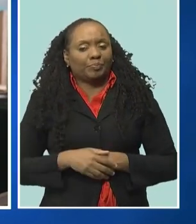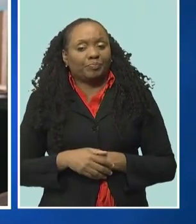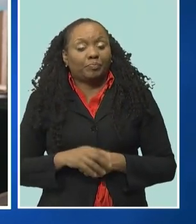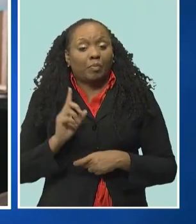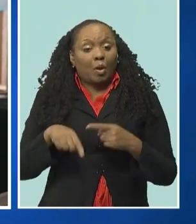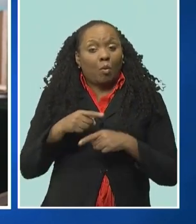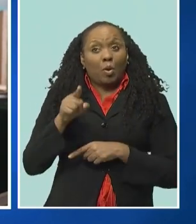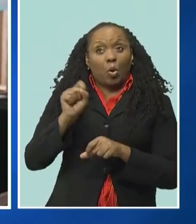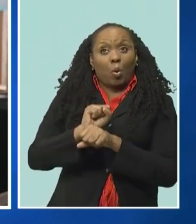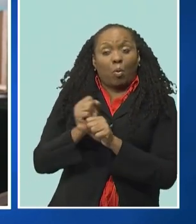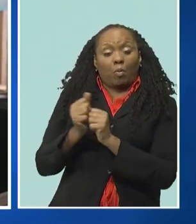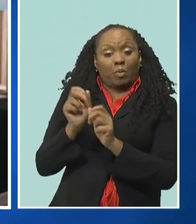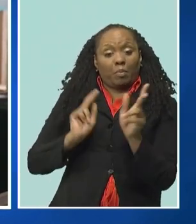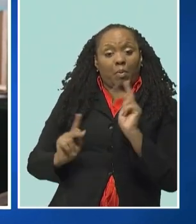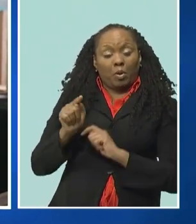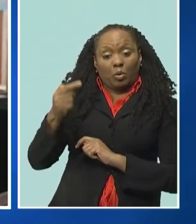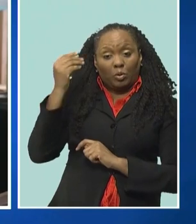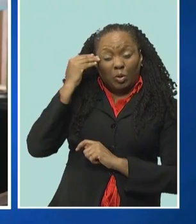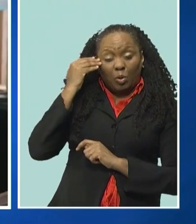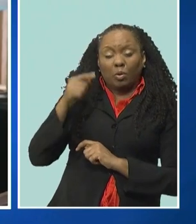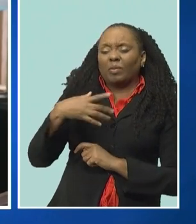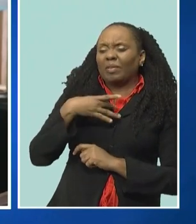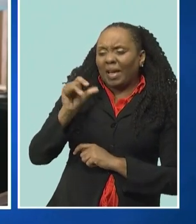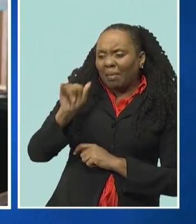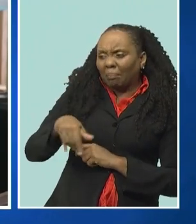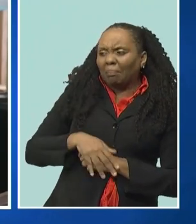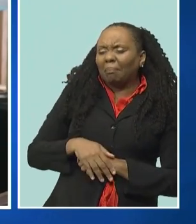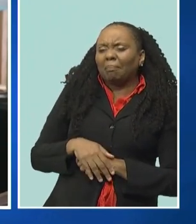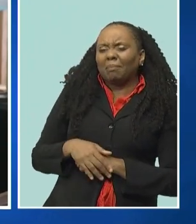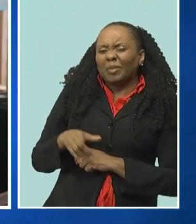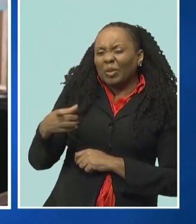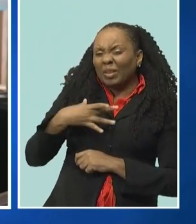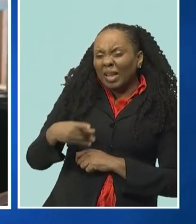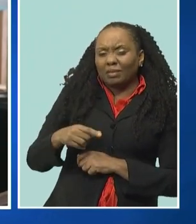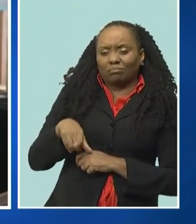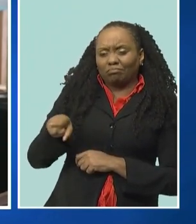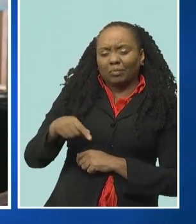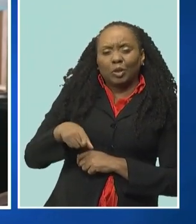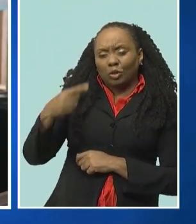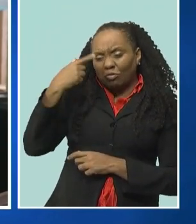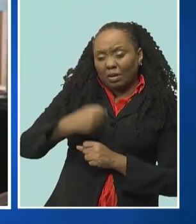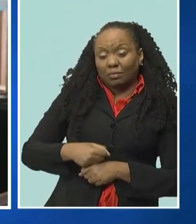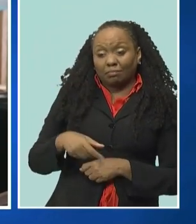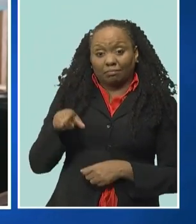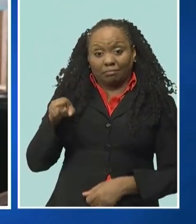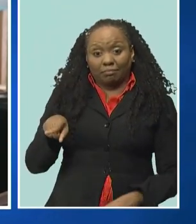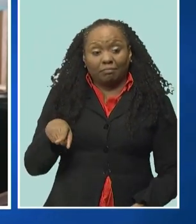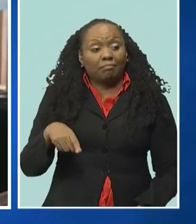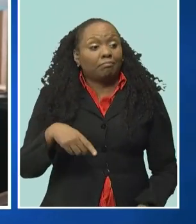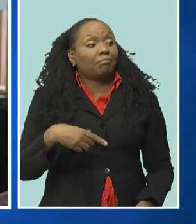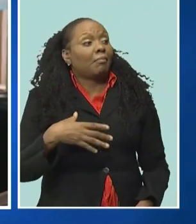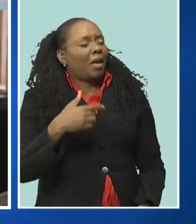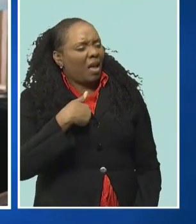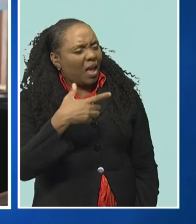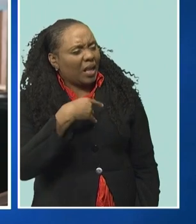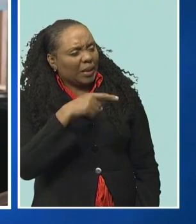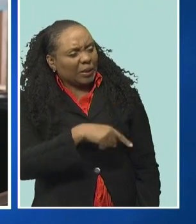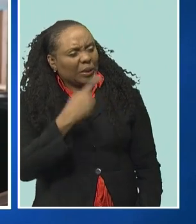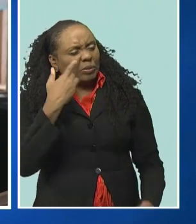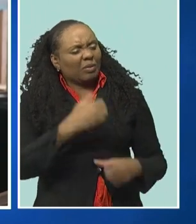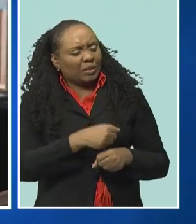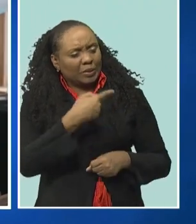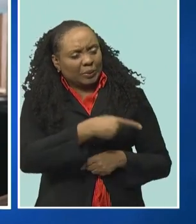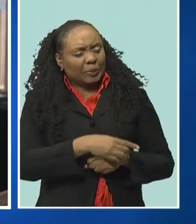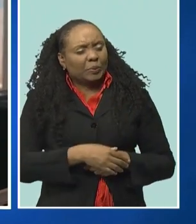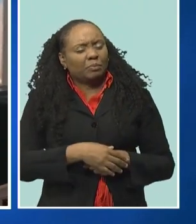work with people you know, like and trust and vice versa, if they know you, like you and trust you, trust me,